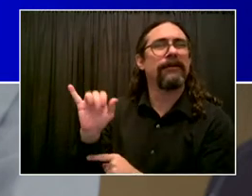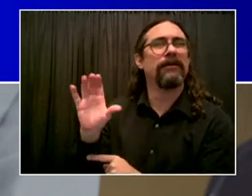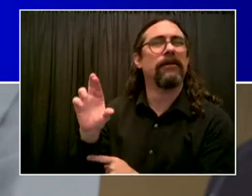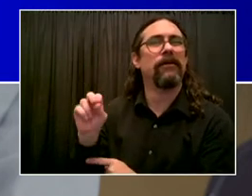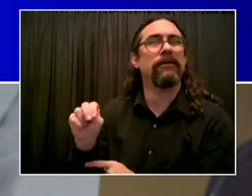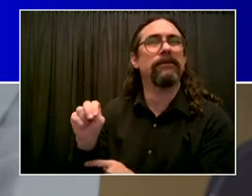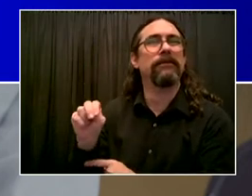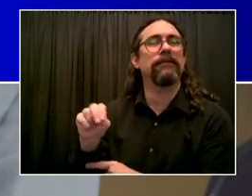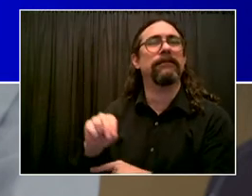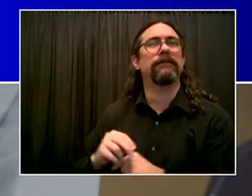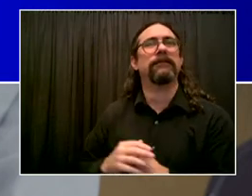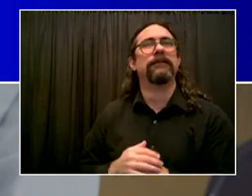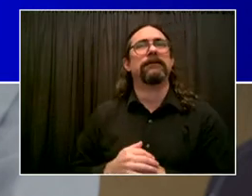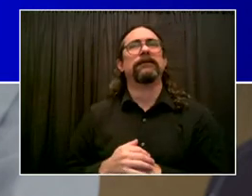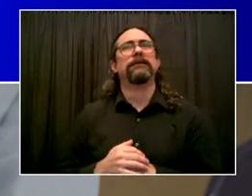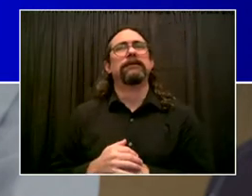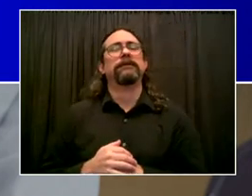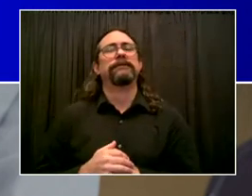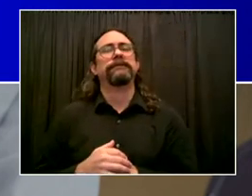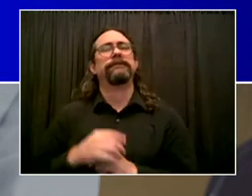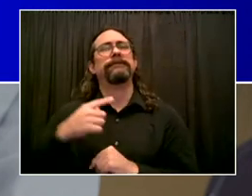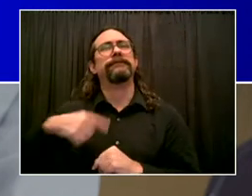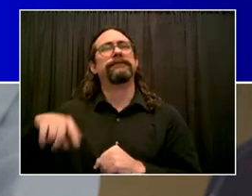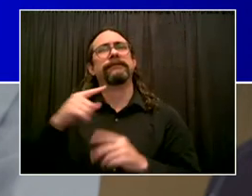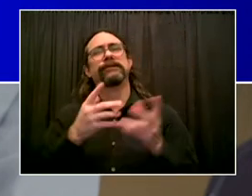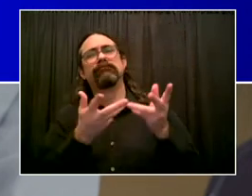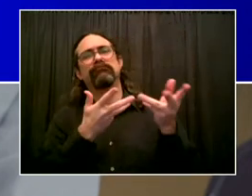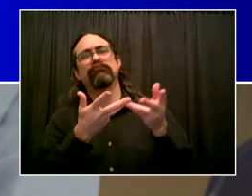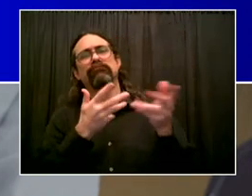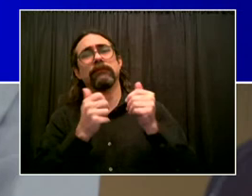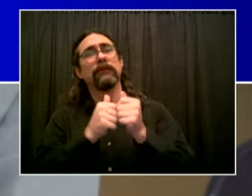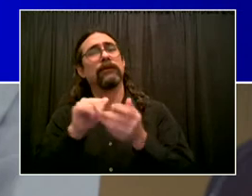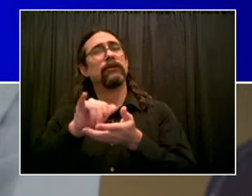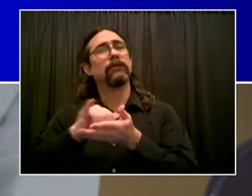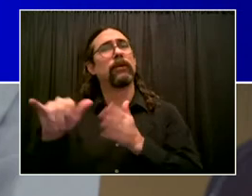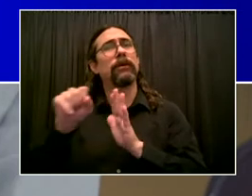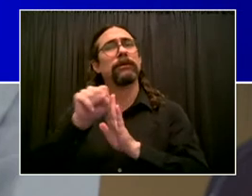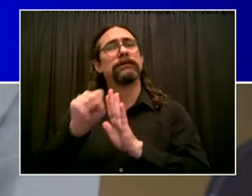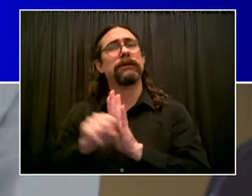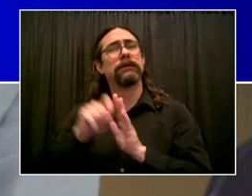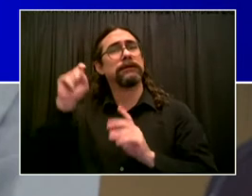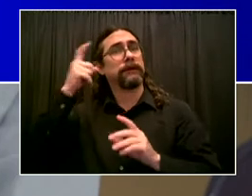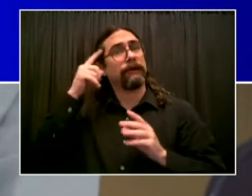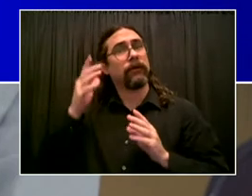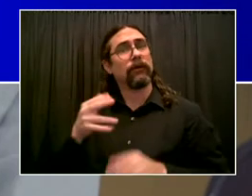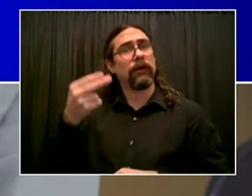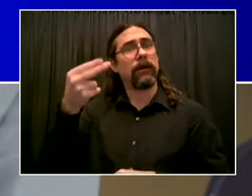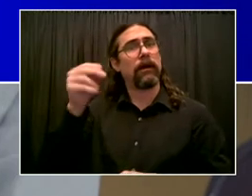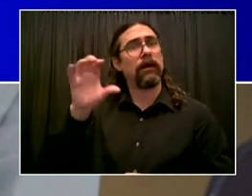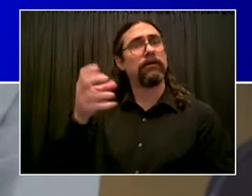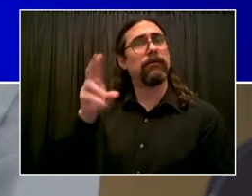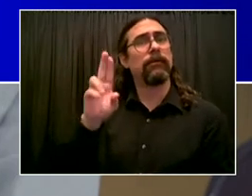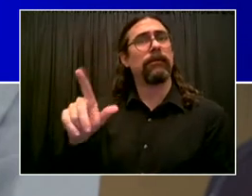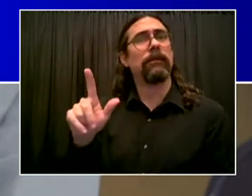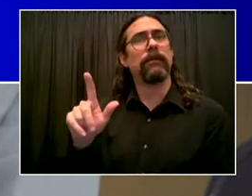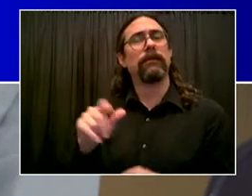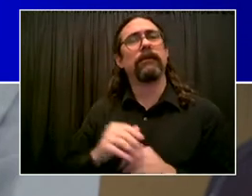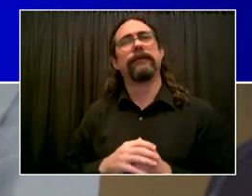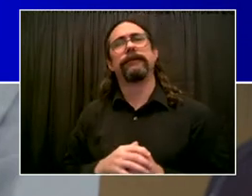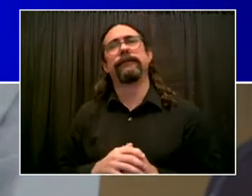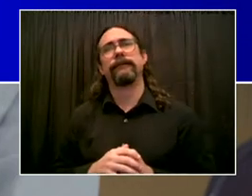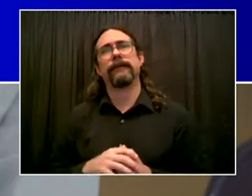efforts. Spoke yesterday at length with our mayor-elect Eric Adams, who you'll hear from in just a moment.